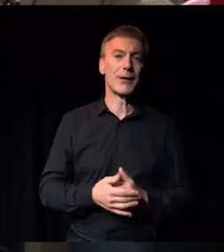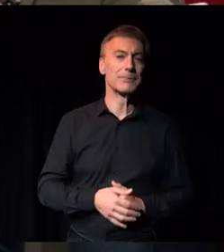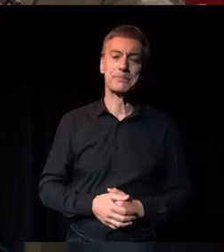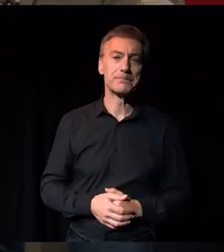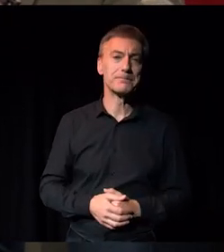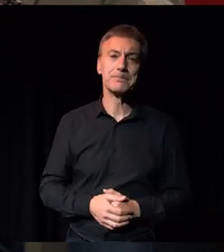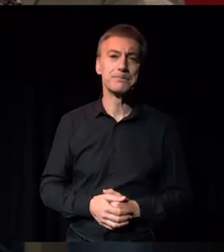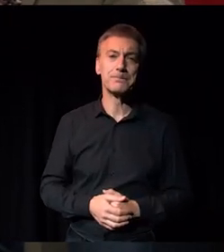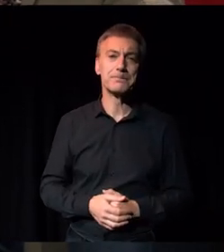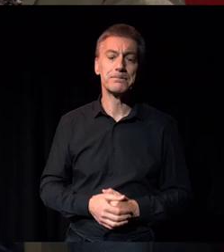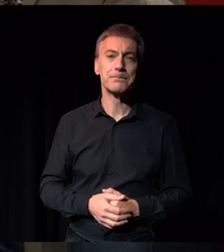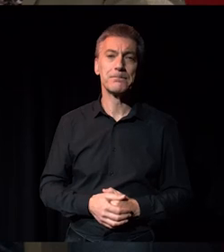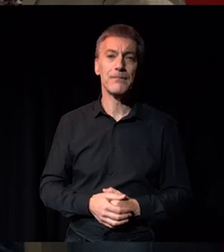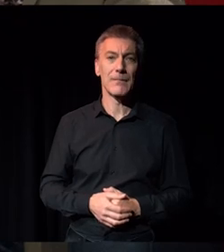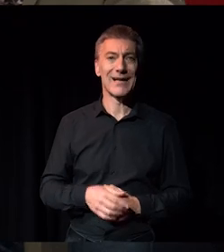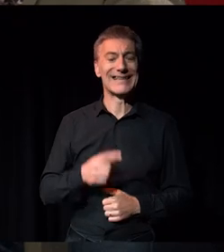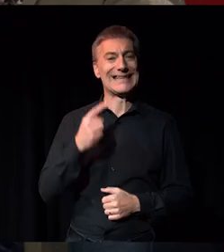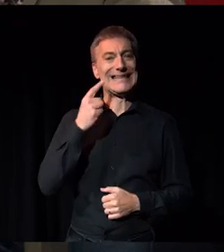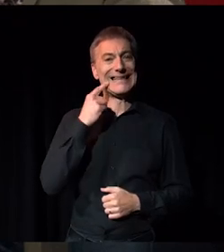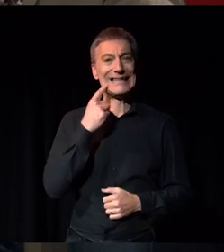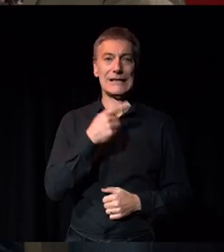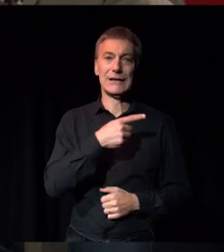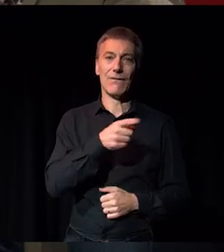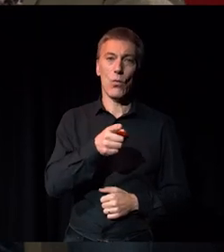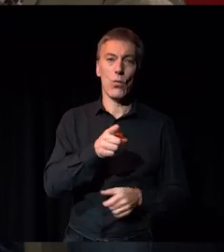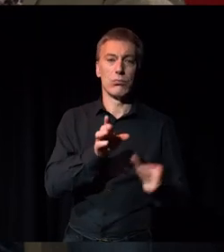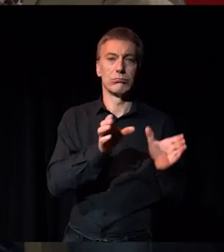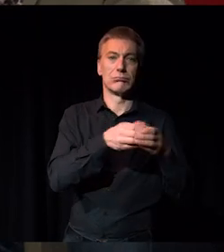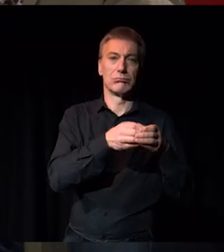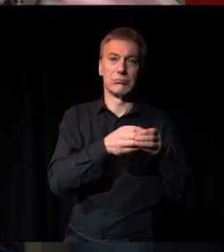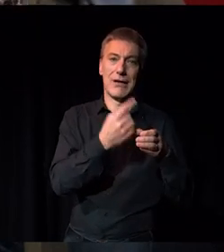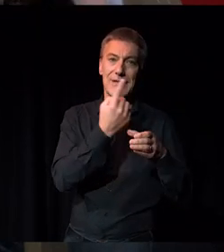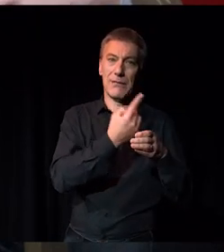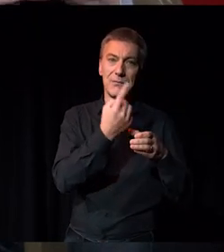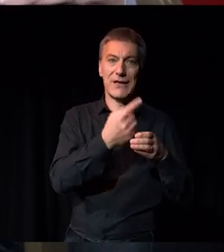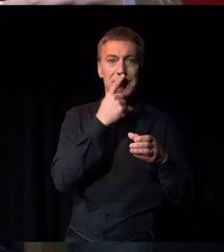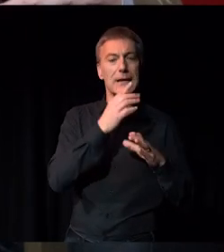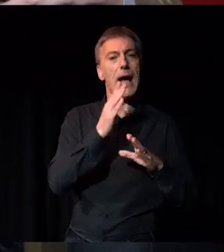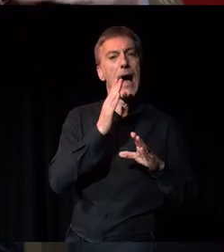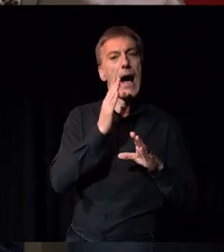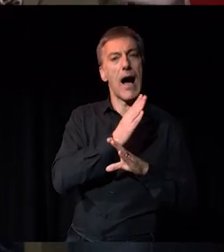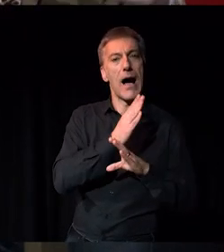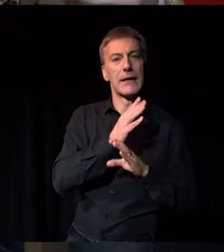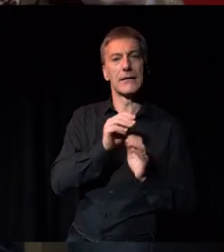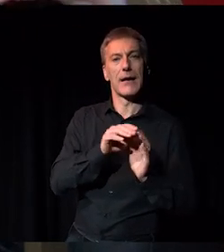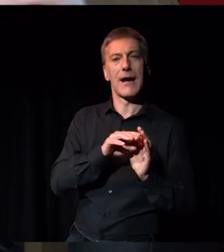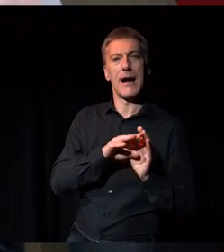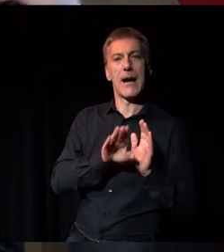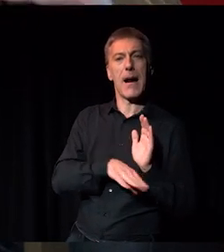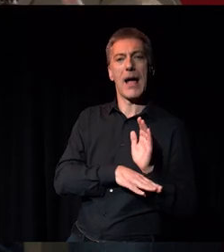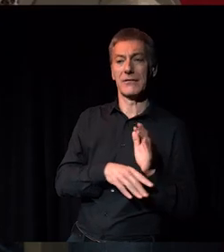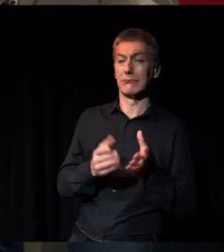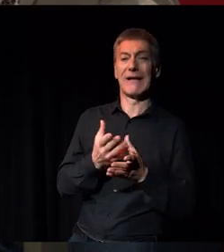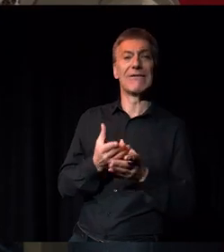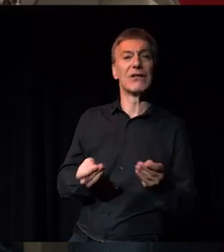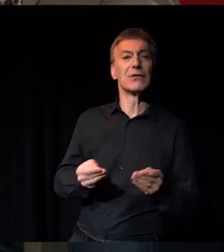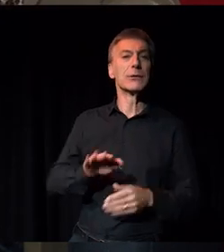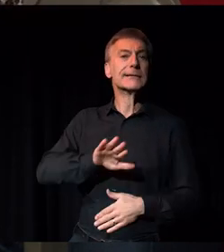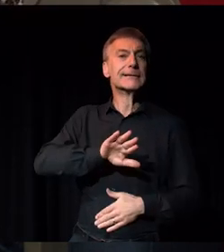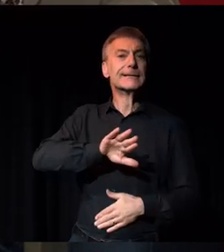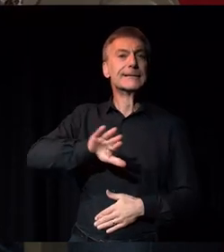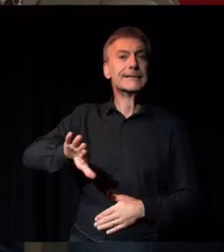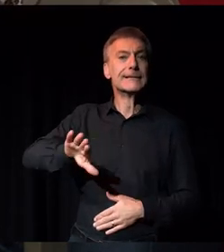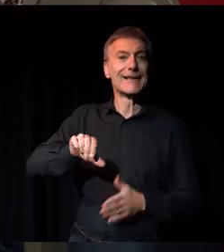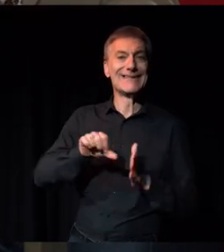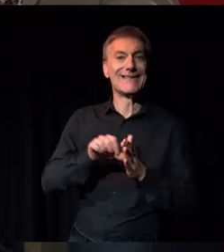It's it's easy for institutions to be able to hide from class because it can be invisible and it's really difficult to measure.